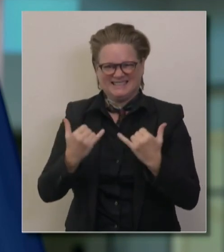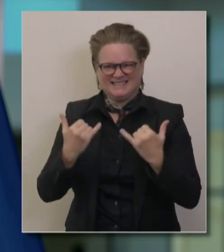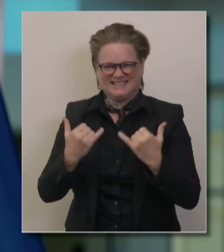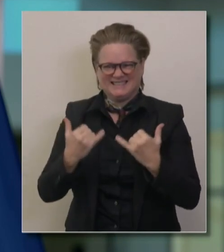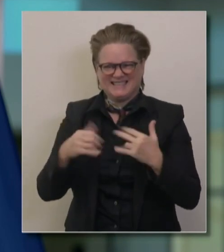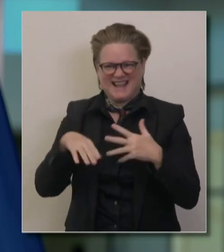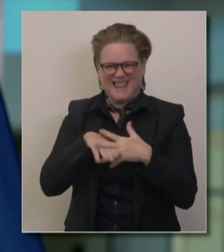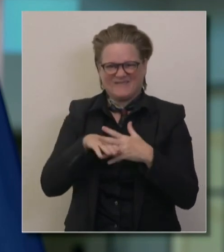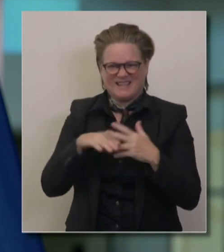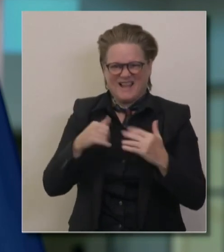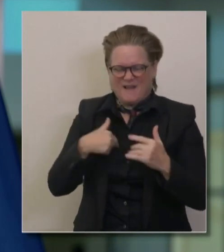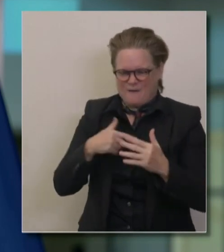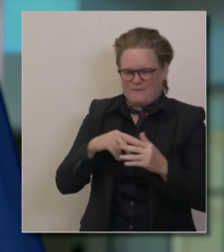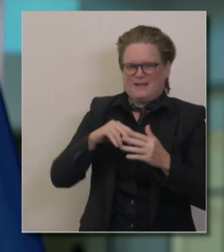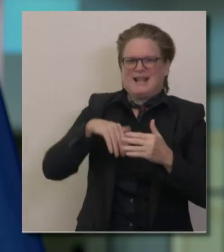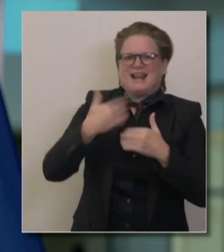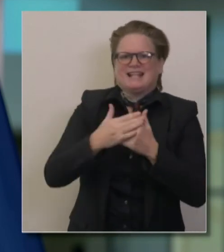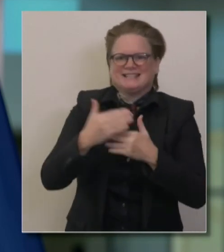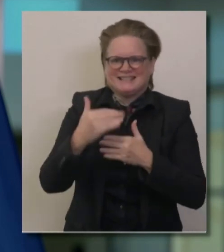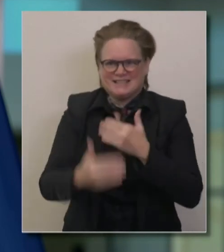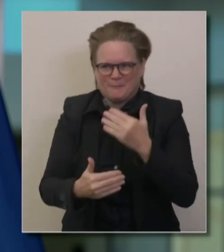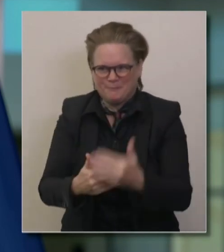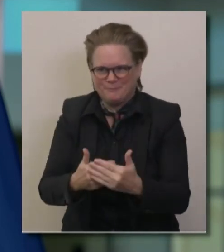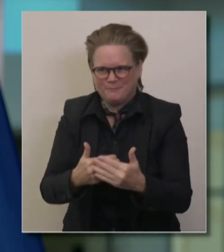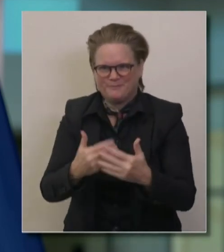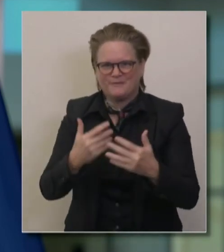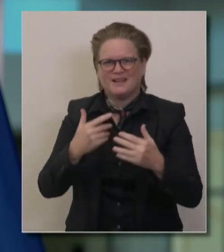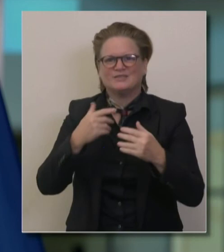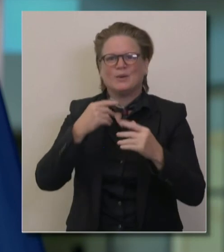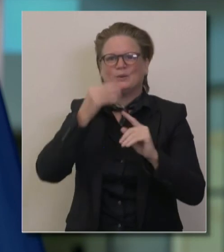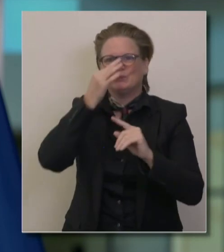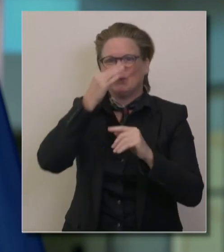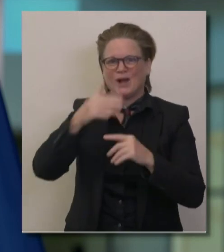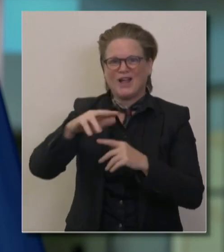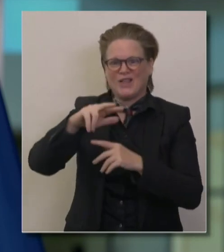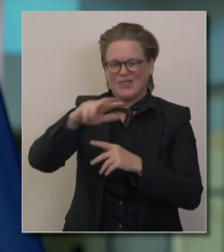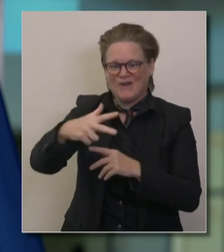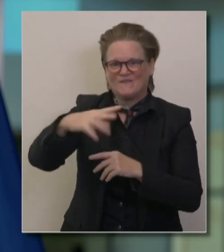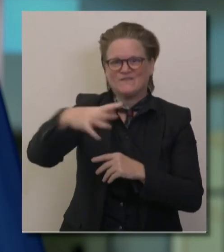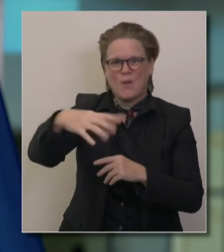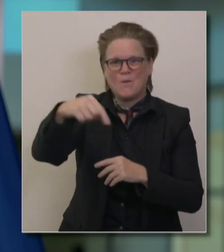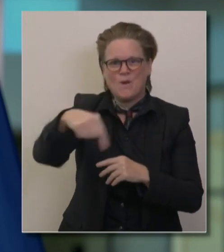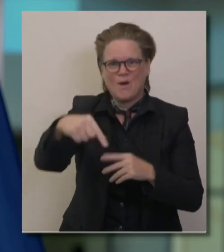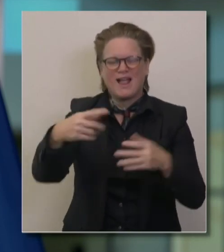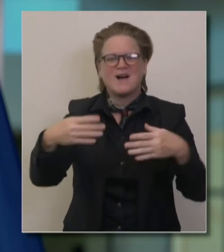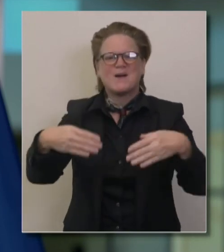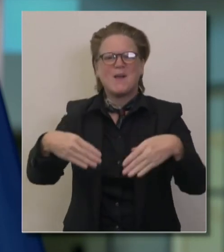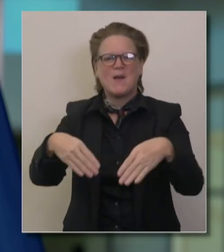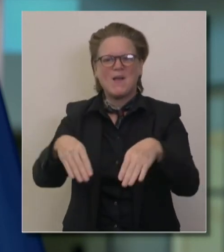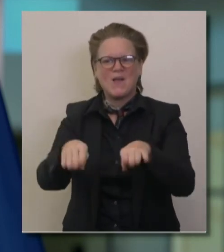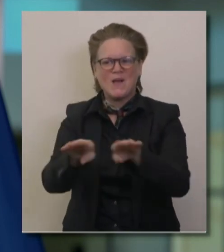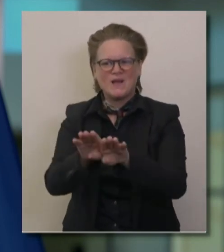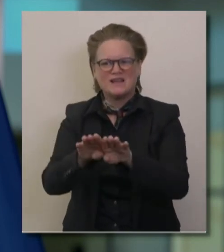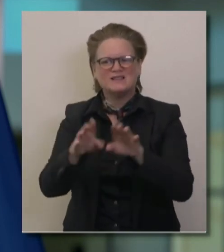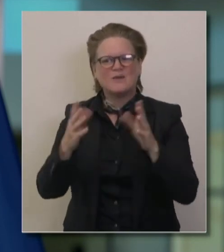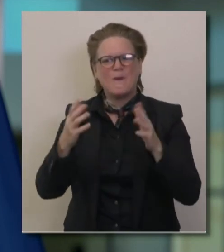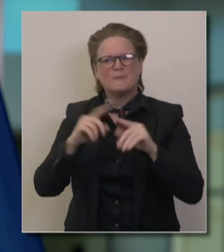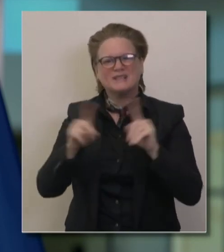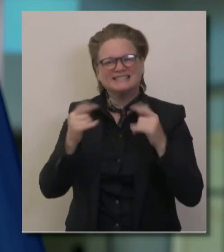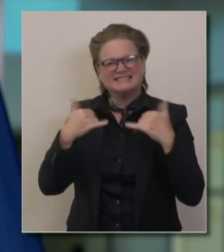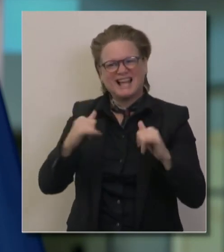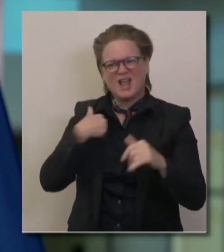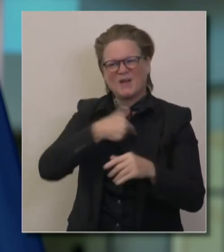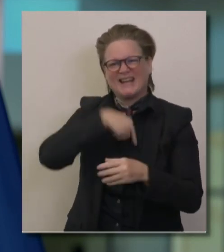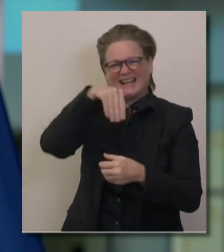where we are with vaccinations so that we can combine our efforts of today to really reduce transmission and take another set of